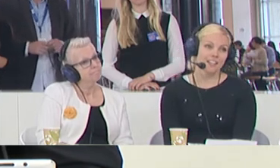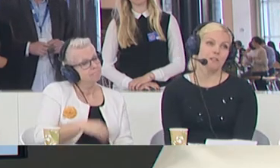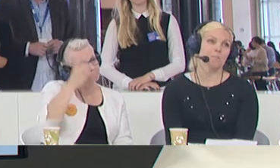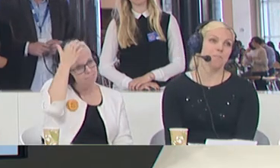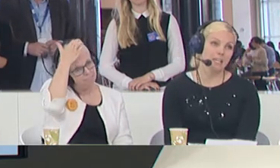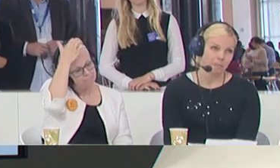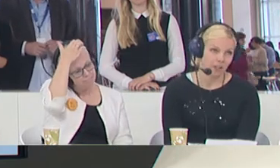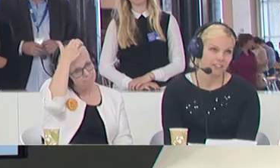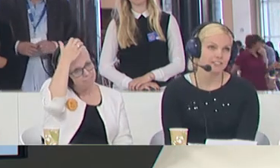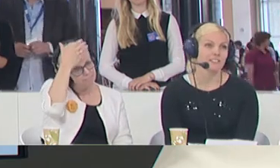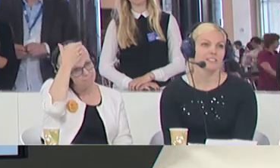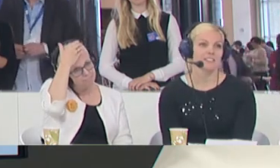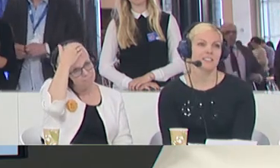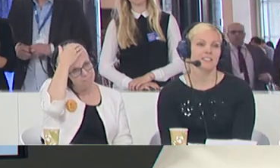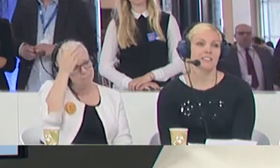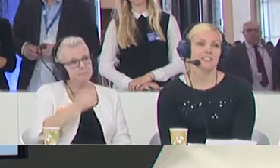Yes, in part.